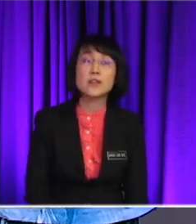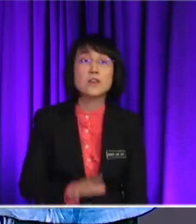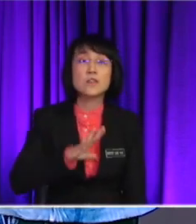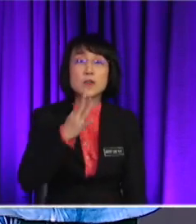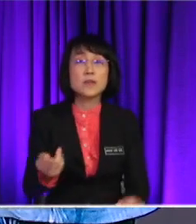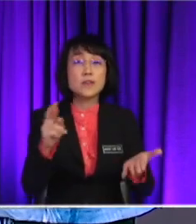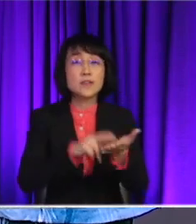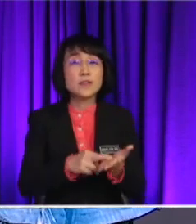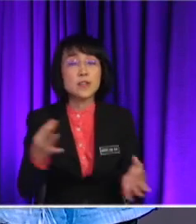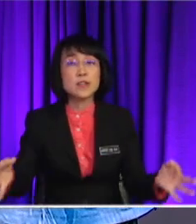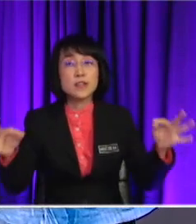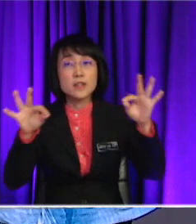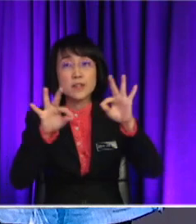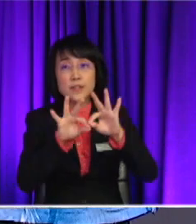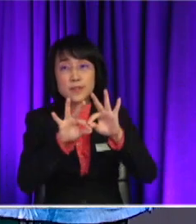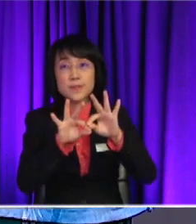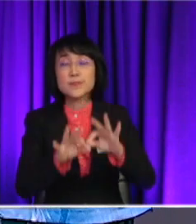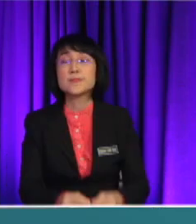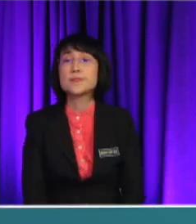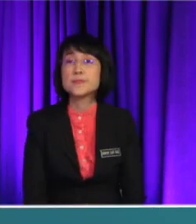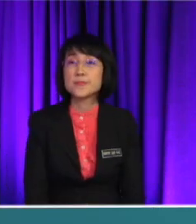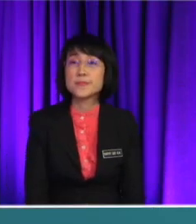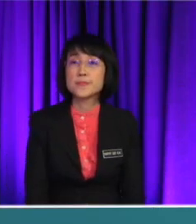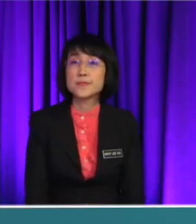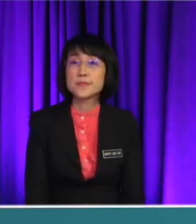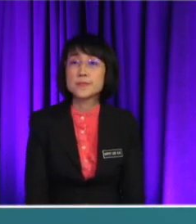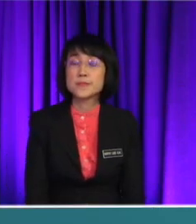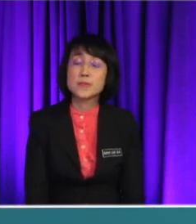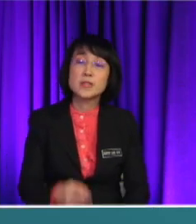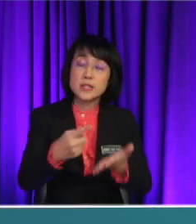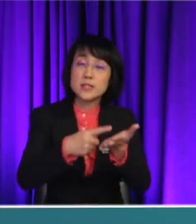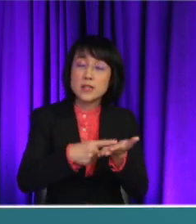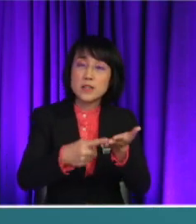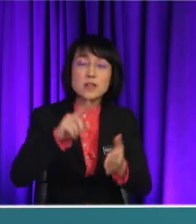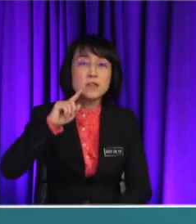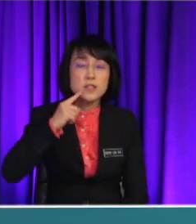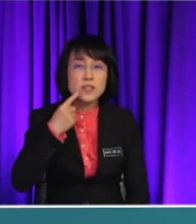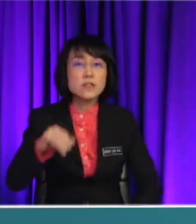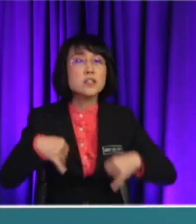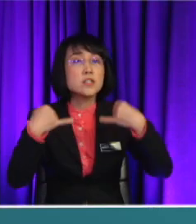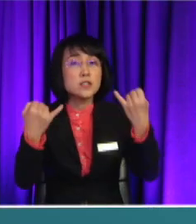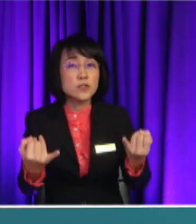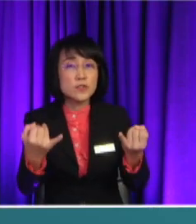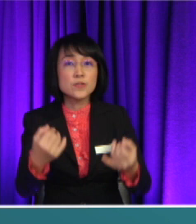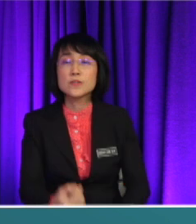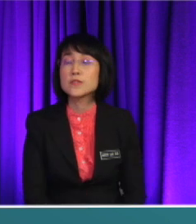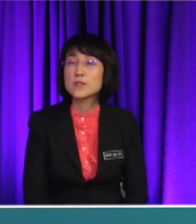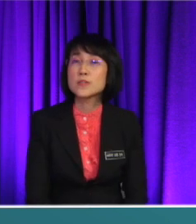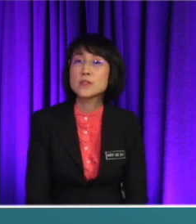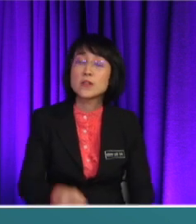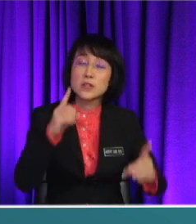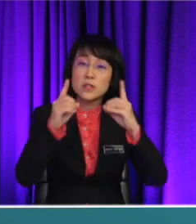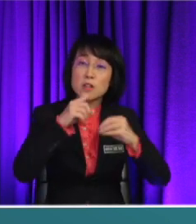talk about important or official matters, discussions of a serious issue or any issues maybe. And talk about the